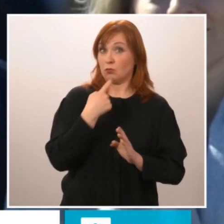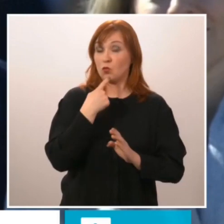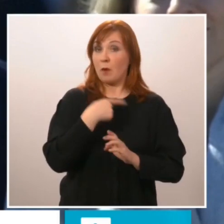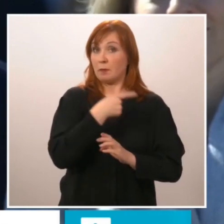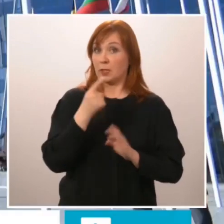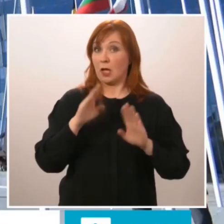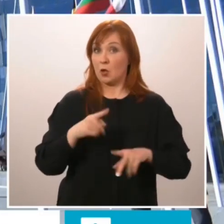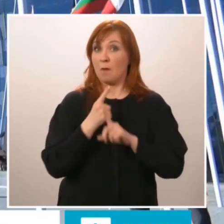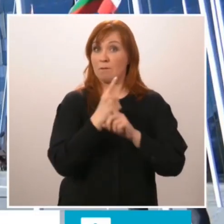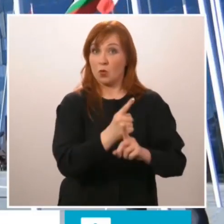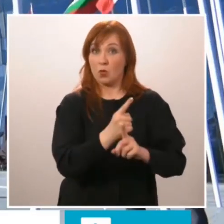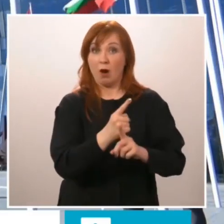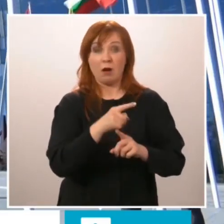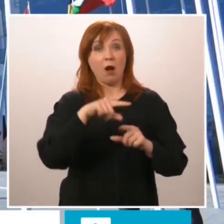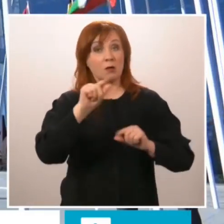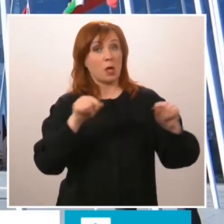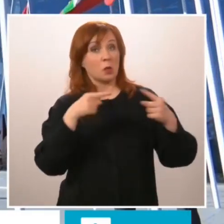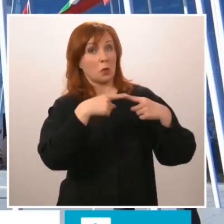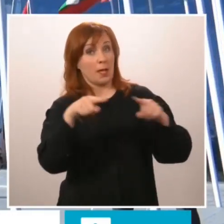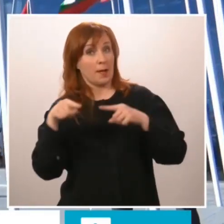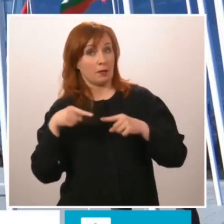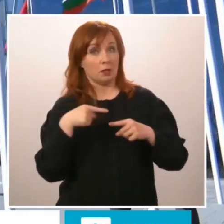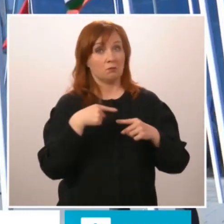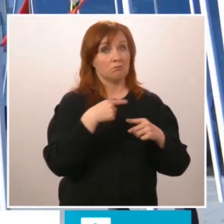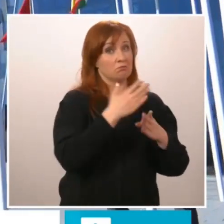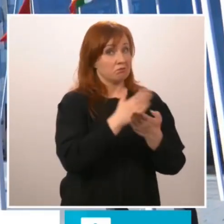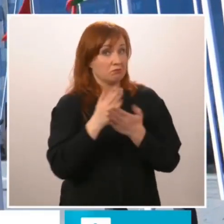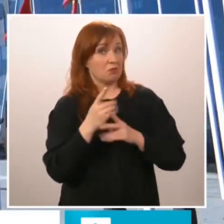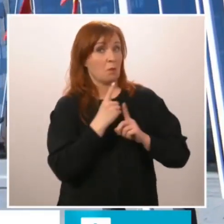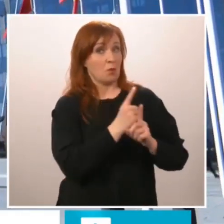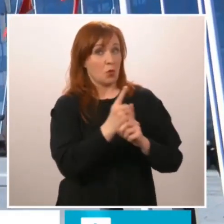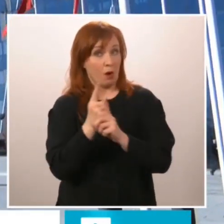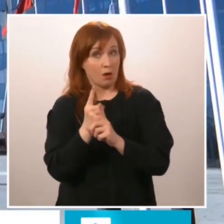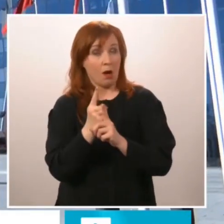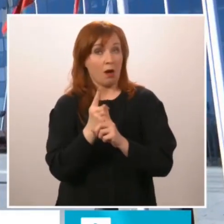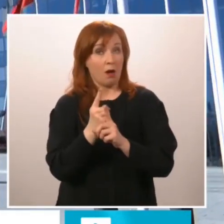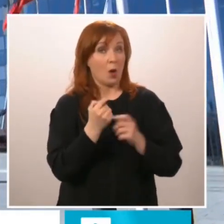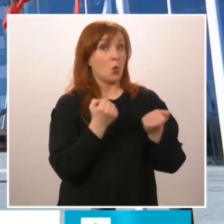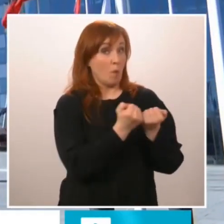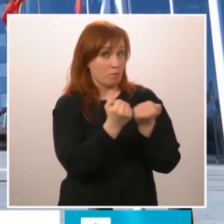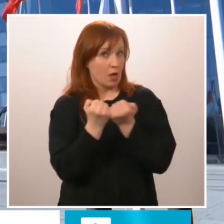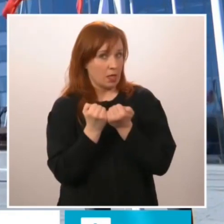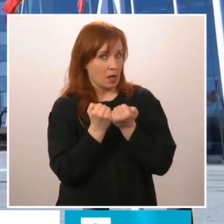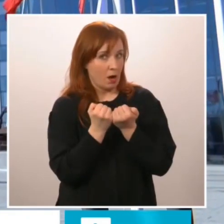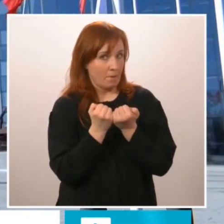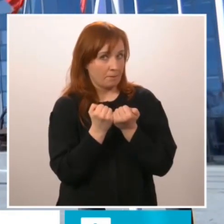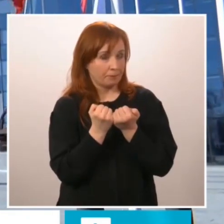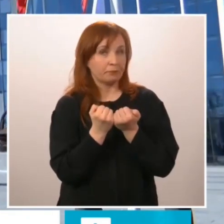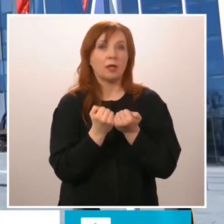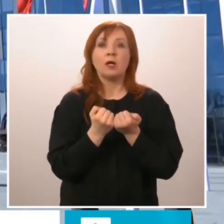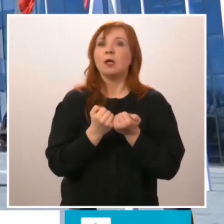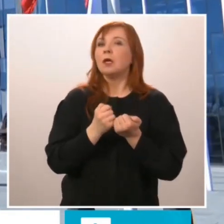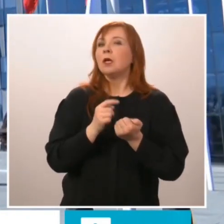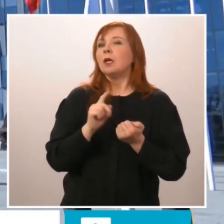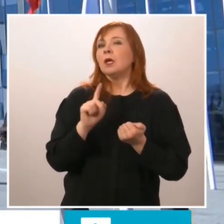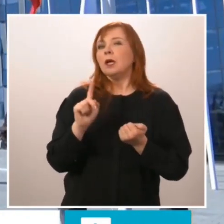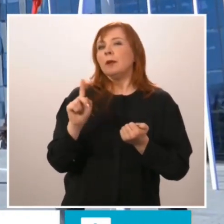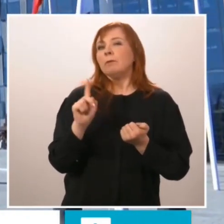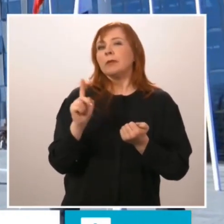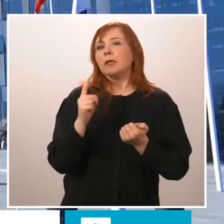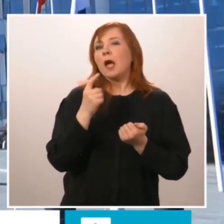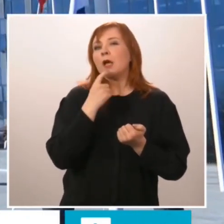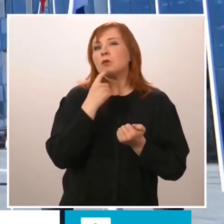NATO activities. As an ally, Finland will contribute to NATO's collective